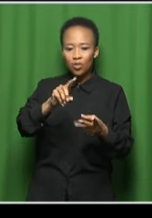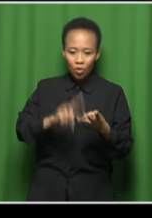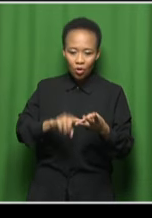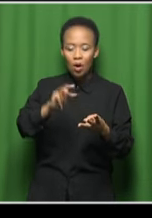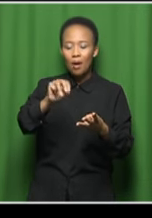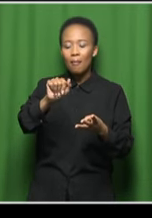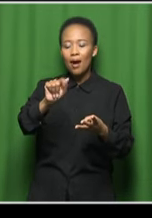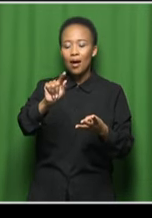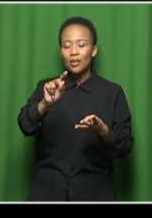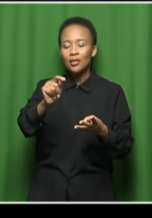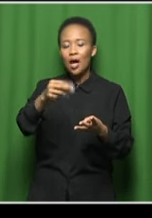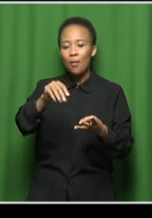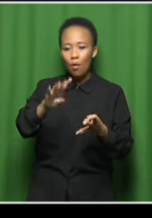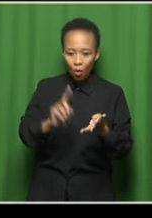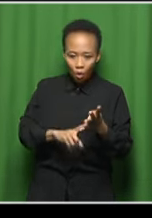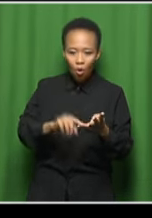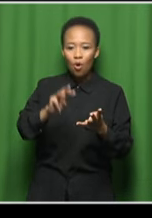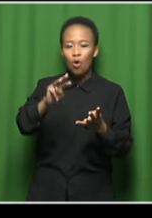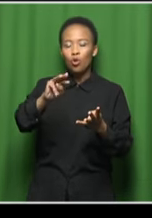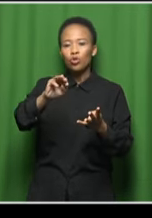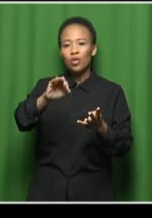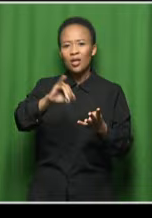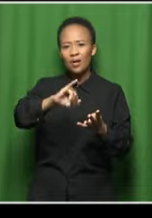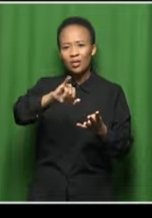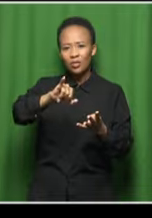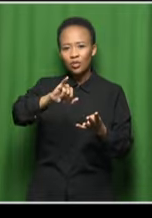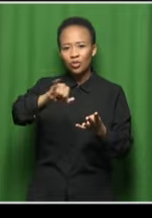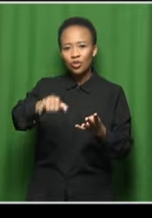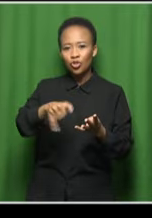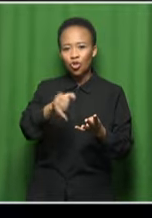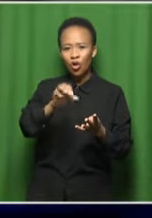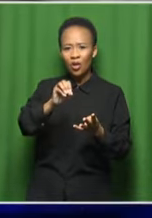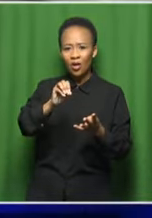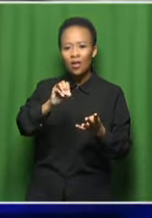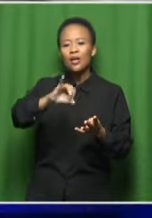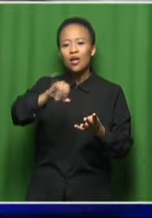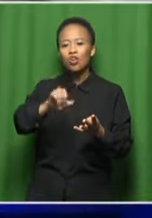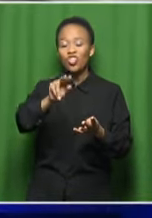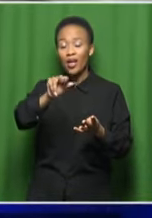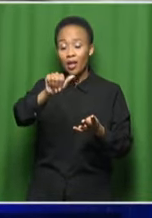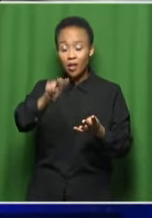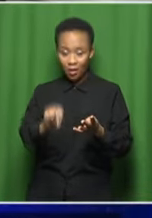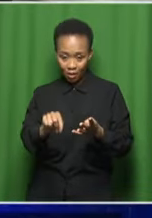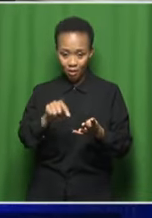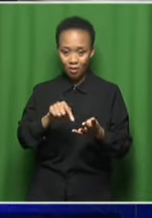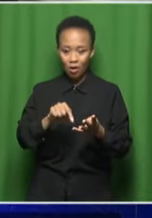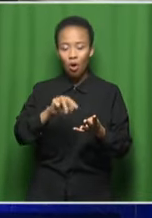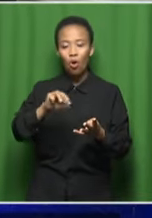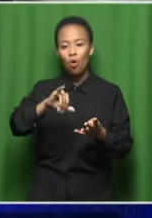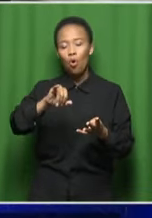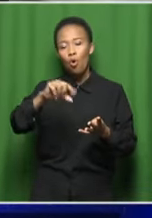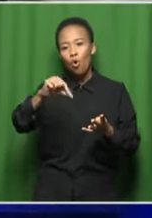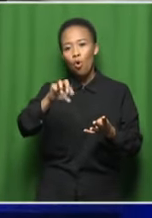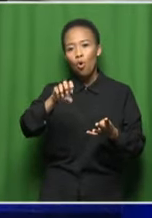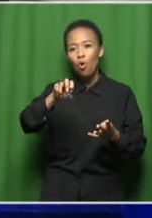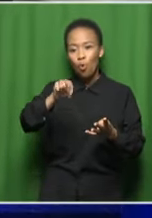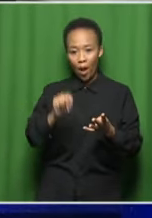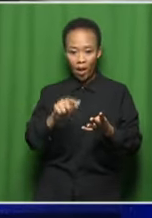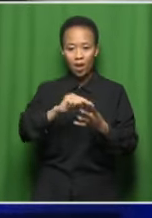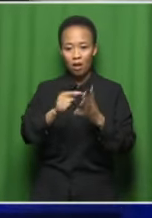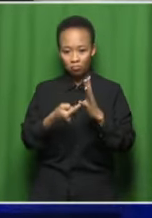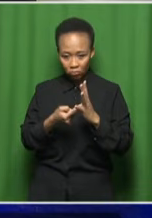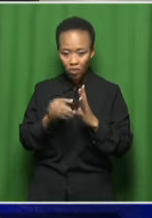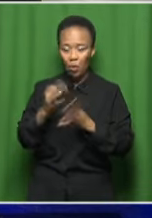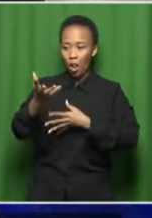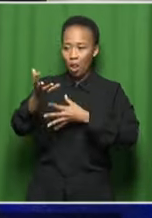Gwen Ansel, who will join us virtually as we celebrate Jazz Appreciation Month and explore the vibrant sounds and stories that define this